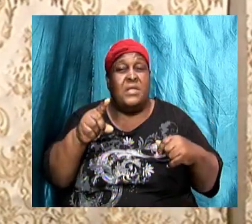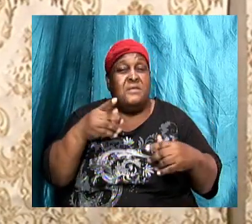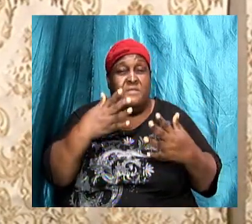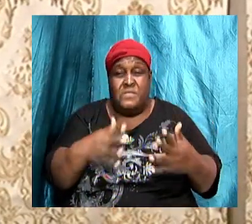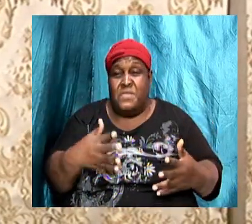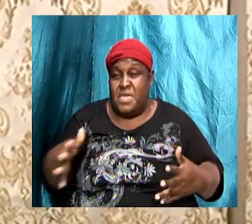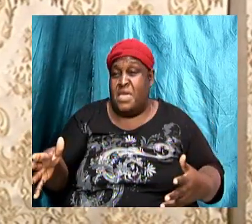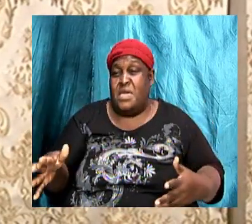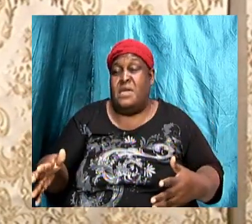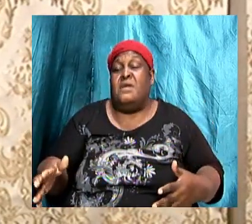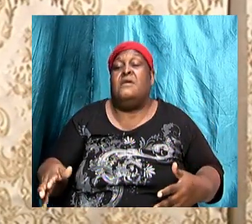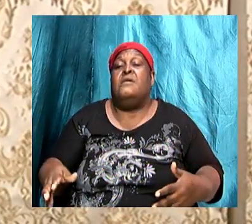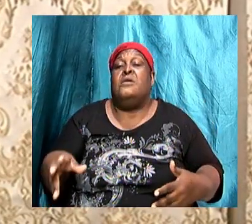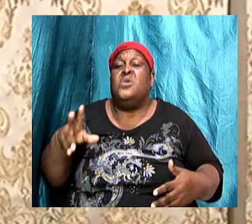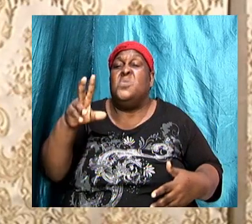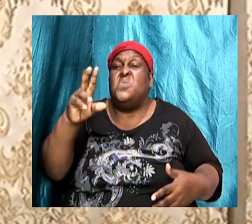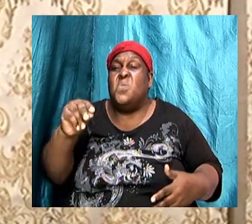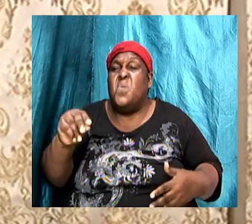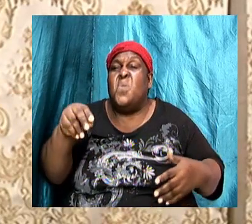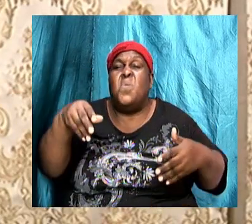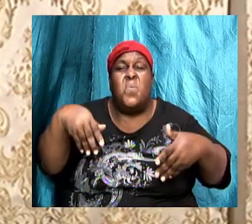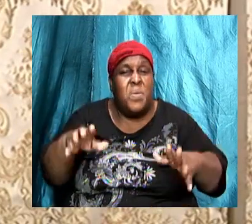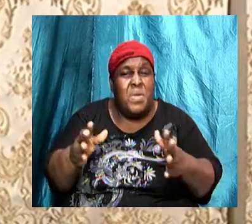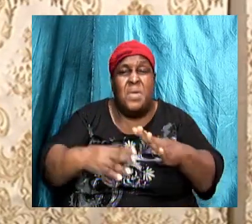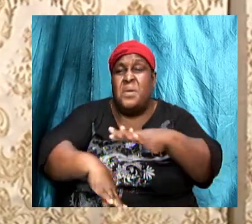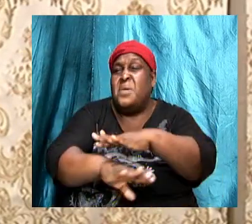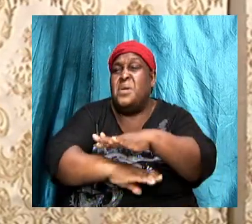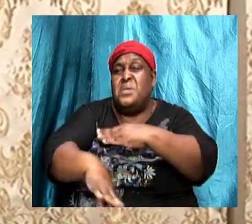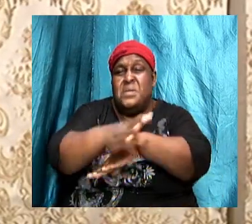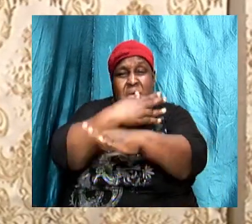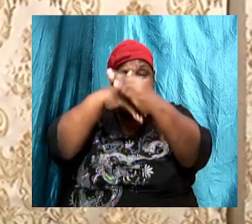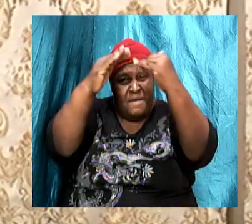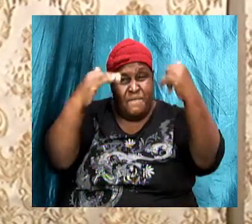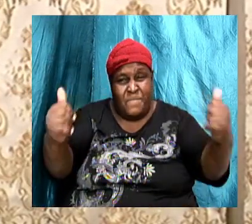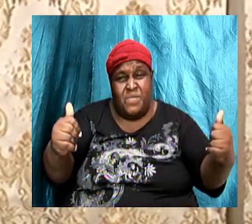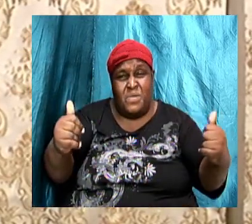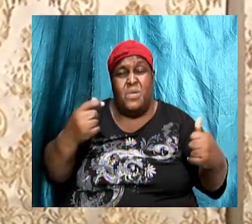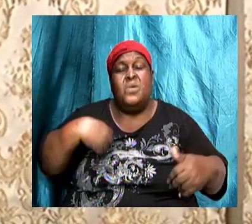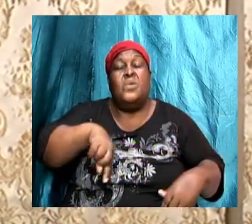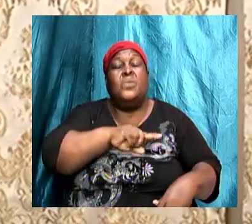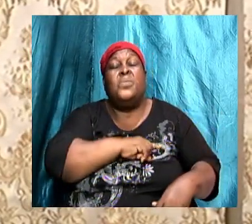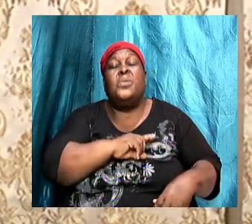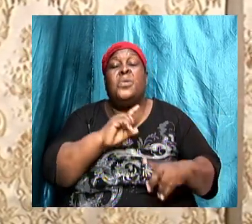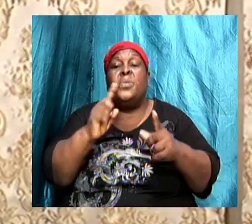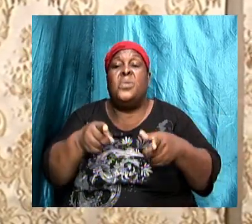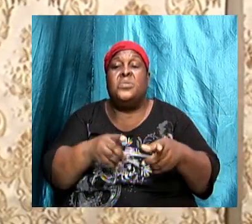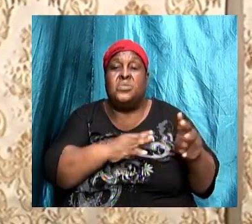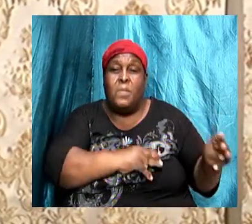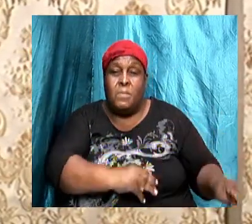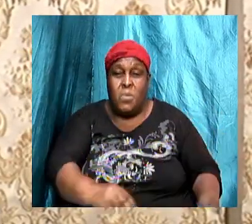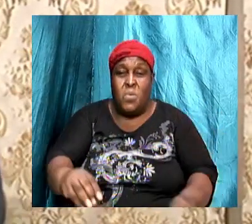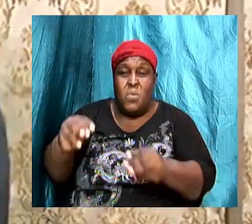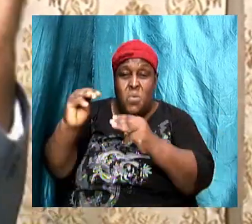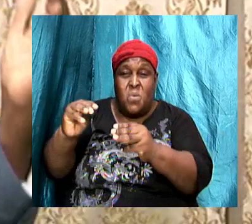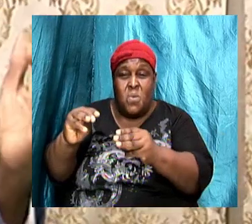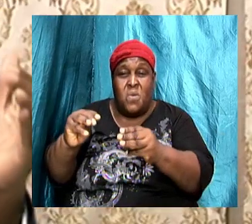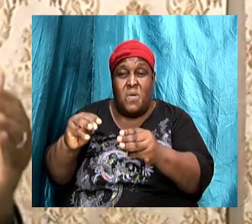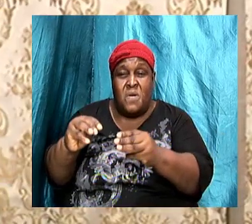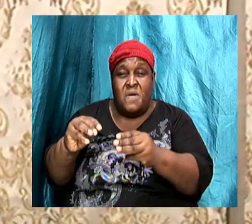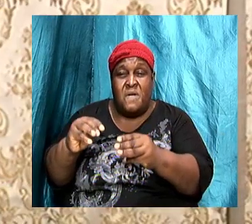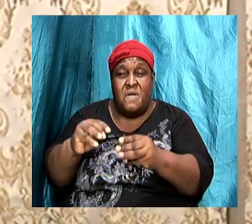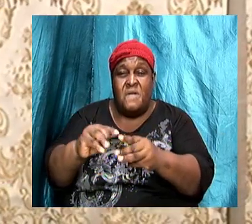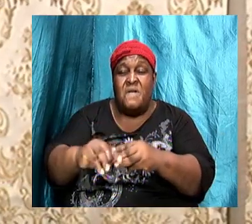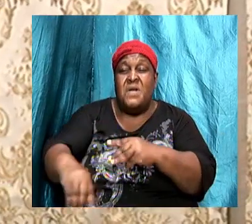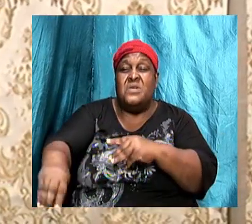No way under heaven we are going to move from this side to the next,